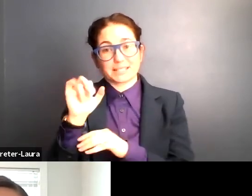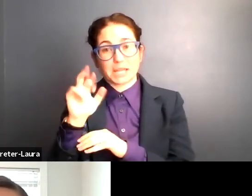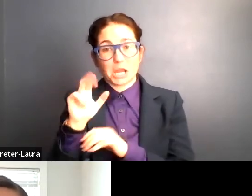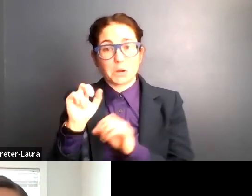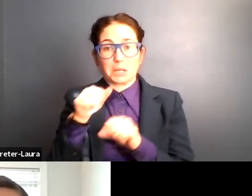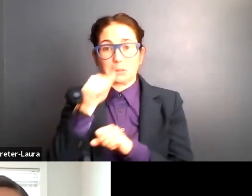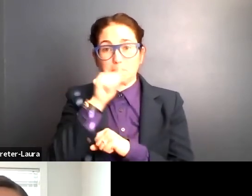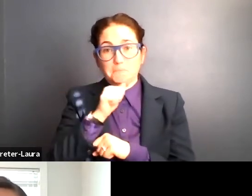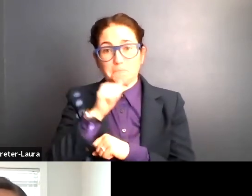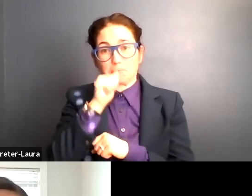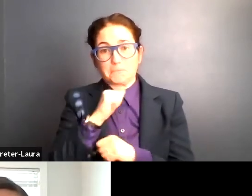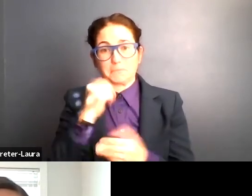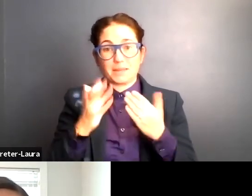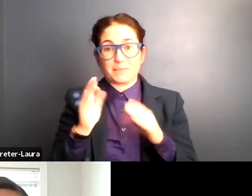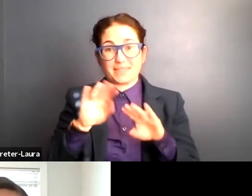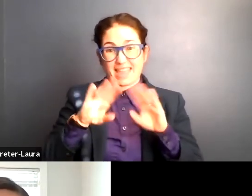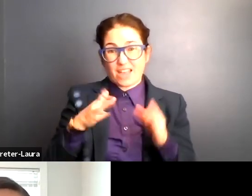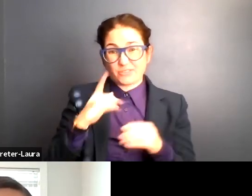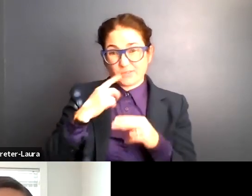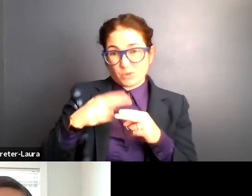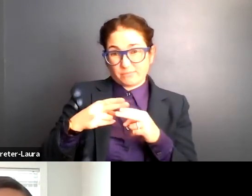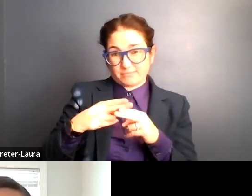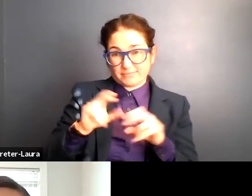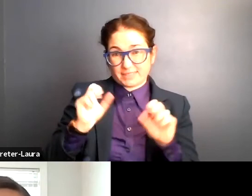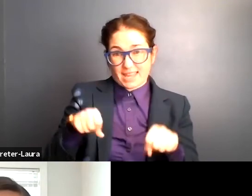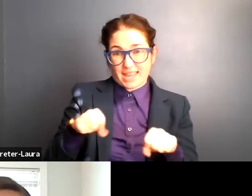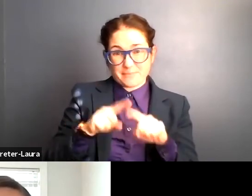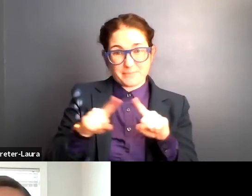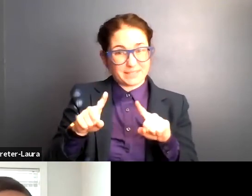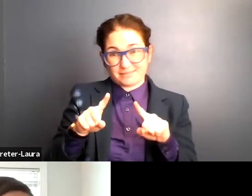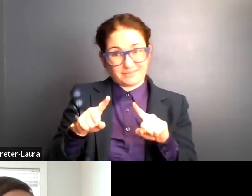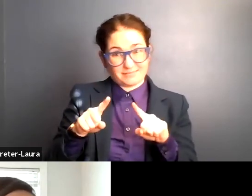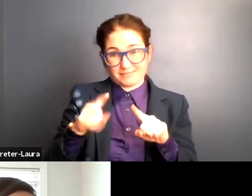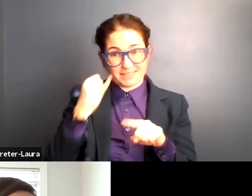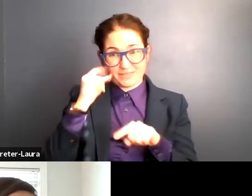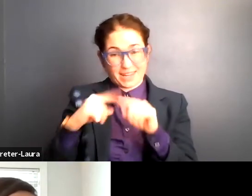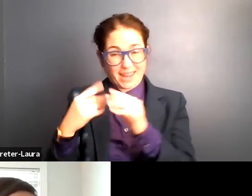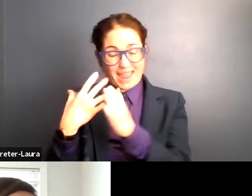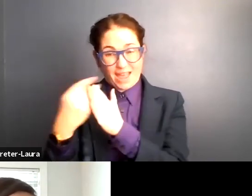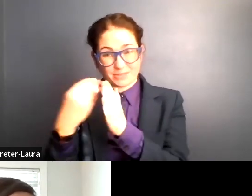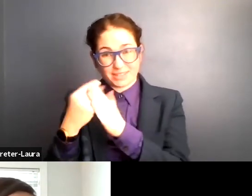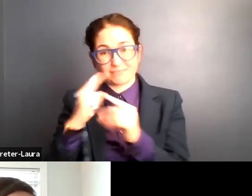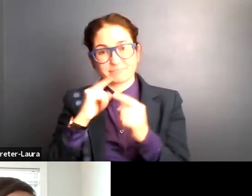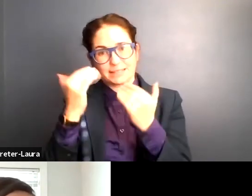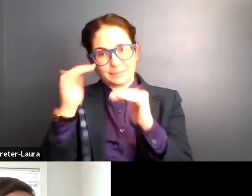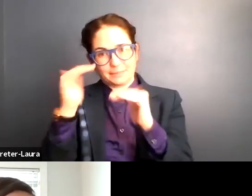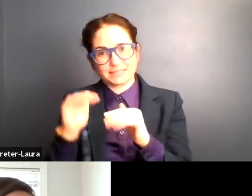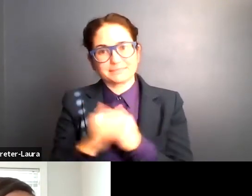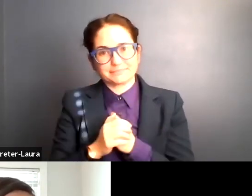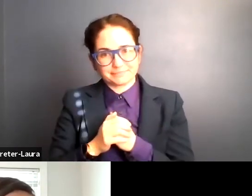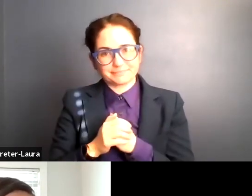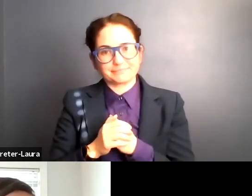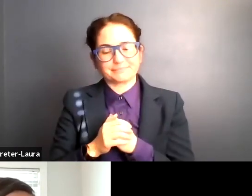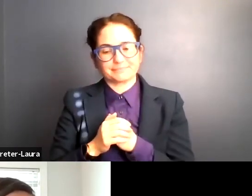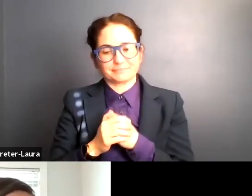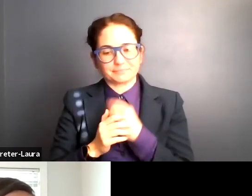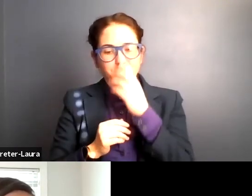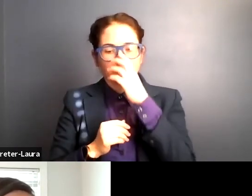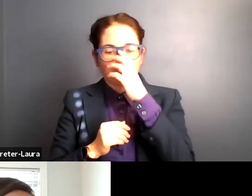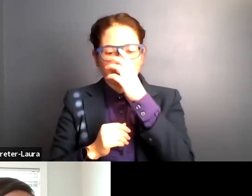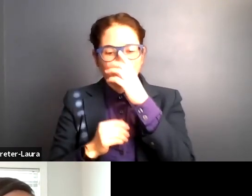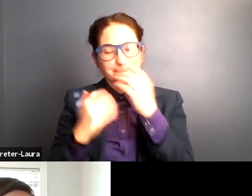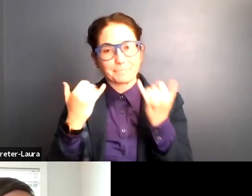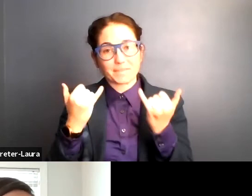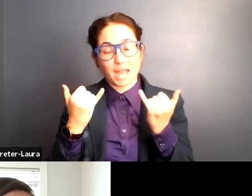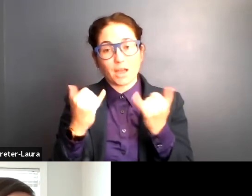on a flat tire, maybe in our house for a little while, but if we can't get out, we're very limited. So, you know, right now the